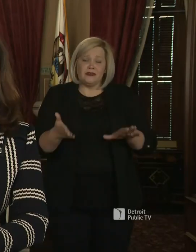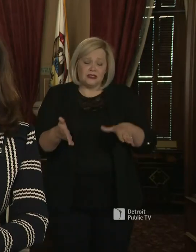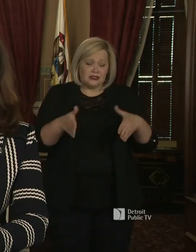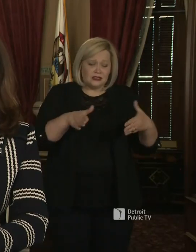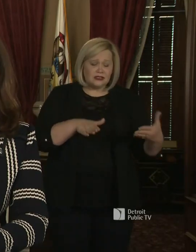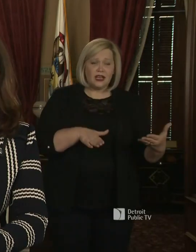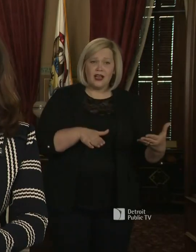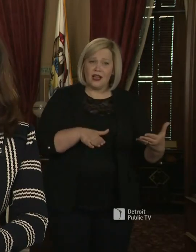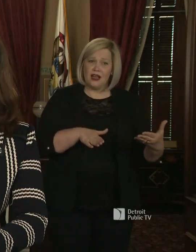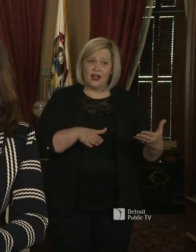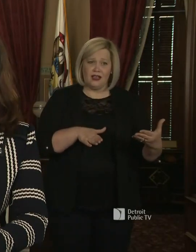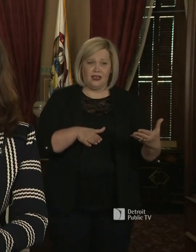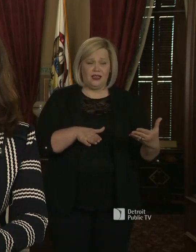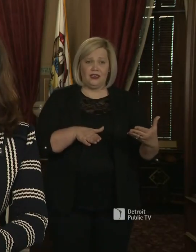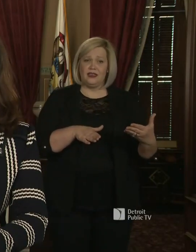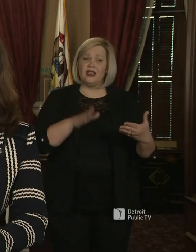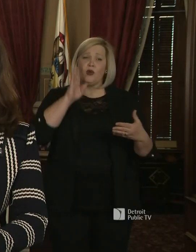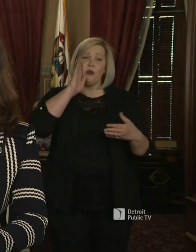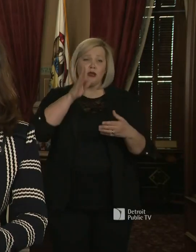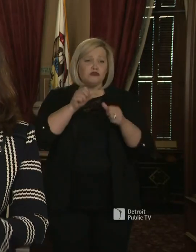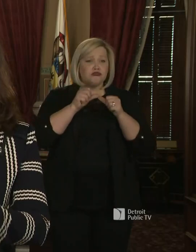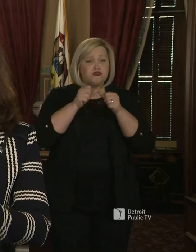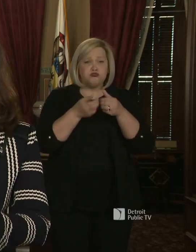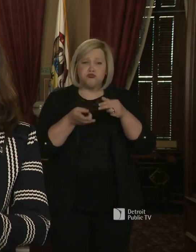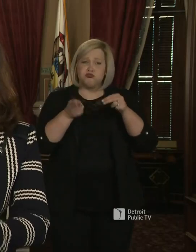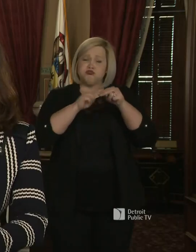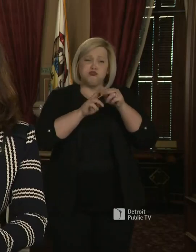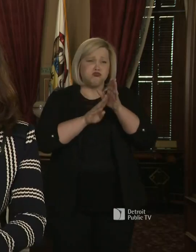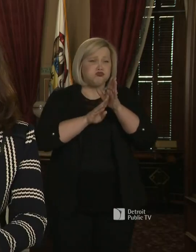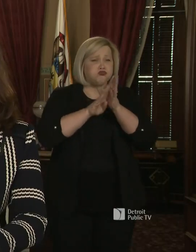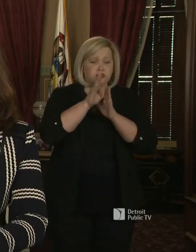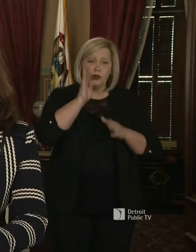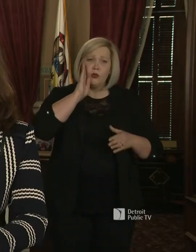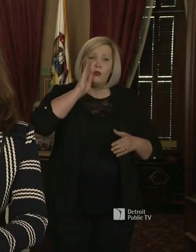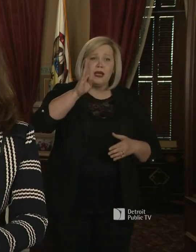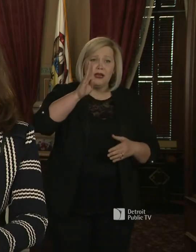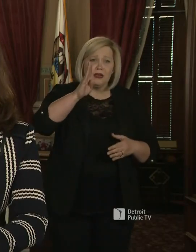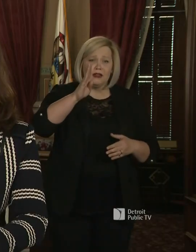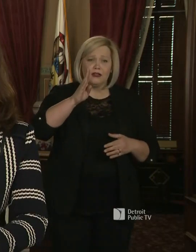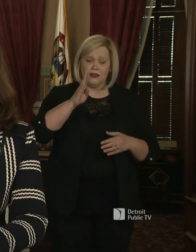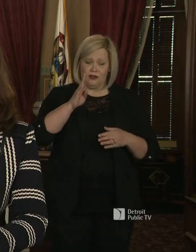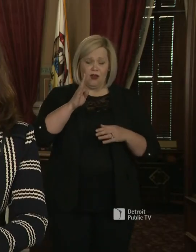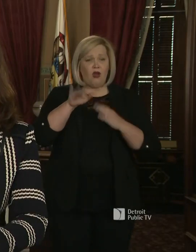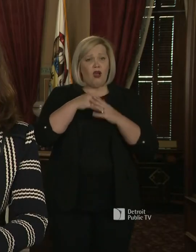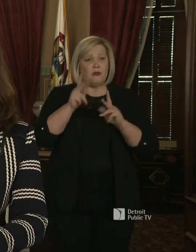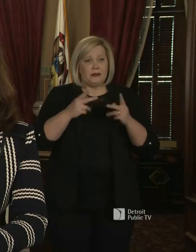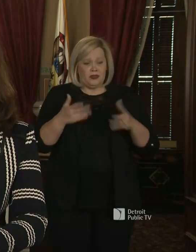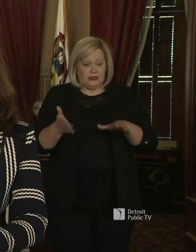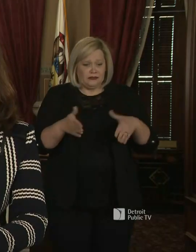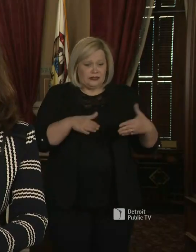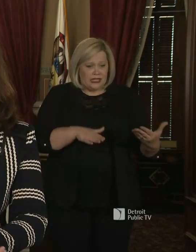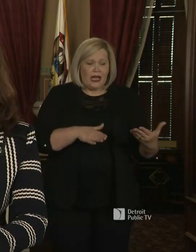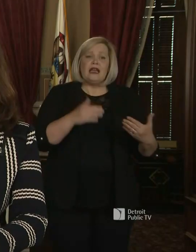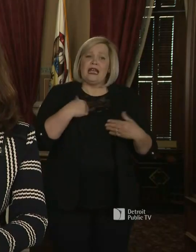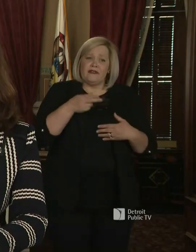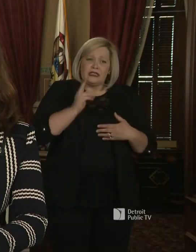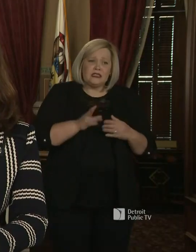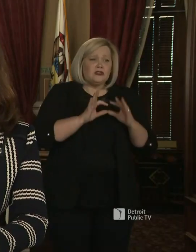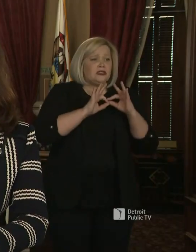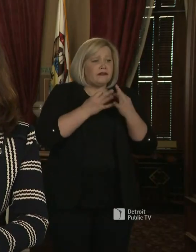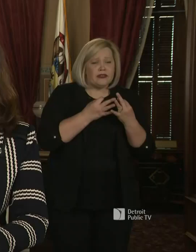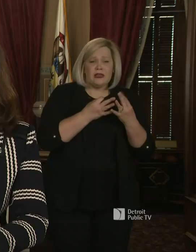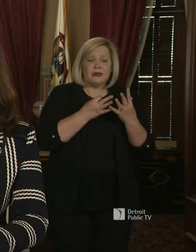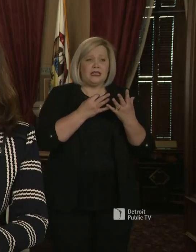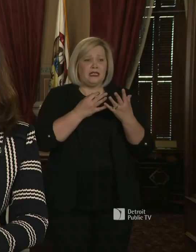number is sure to continue growing. Every one of these people had a story and have loved ones that can't even come together